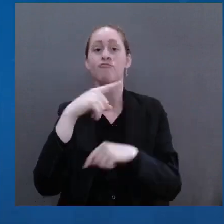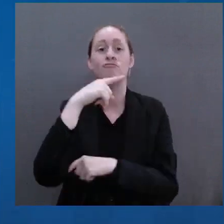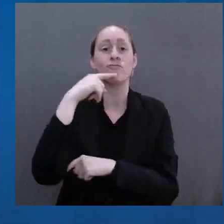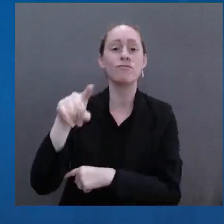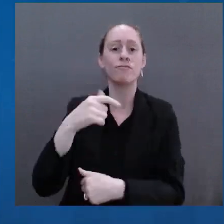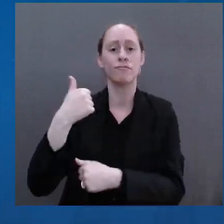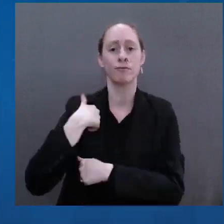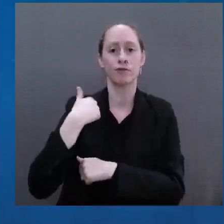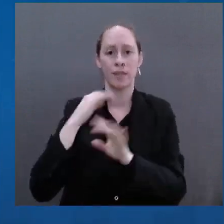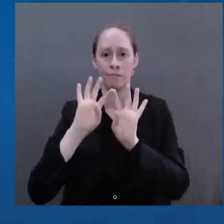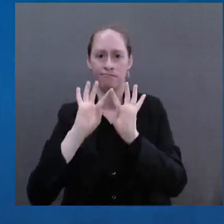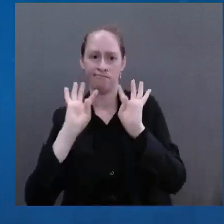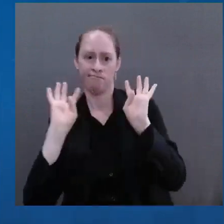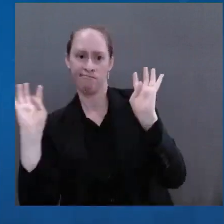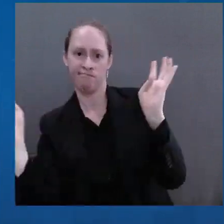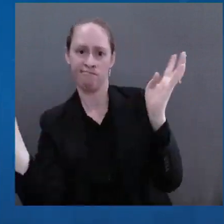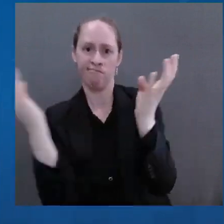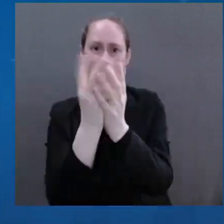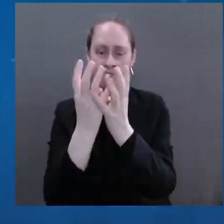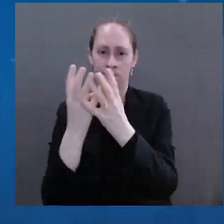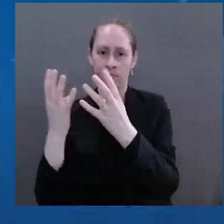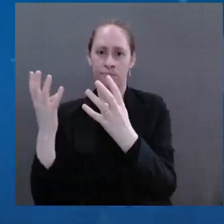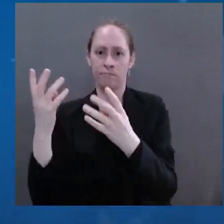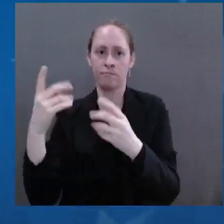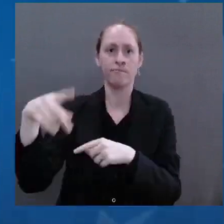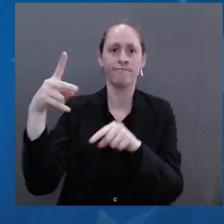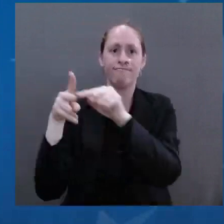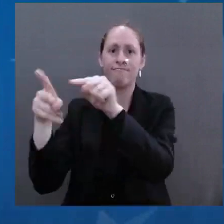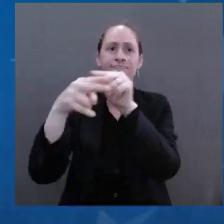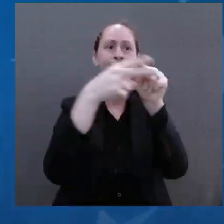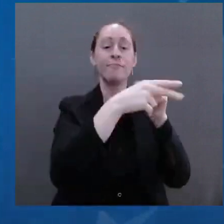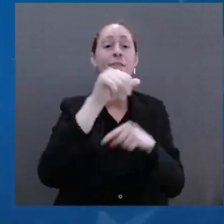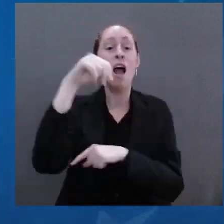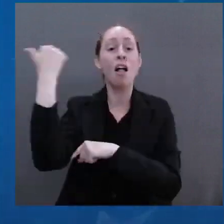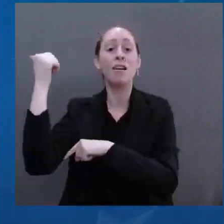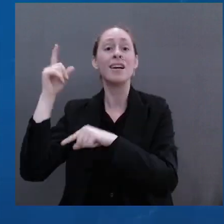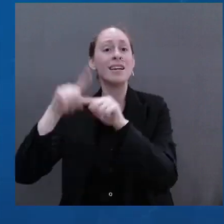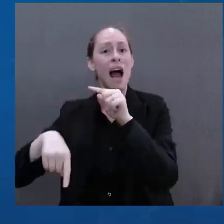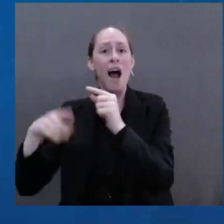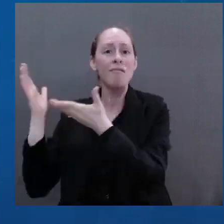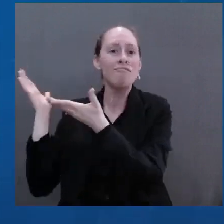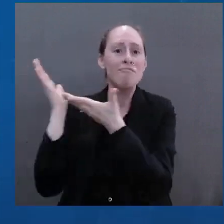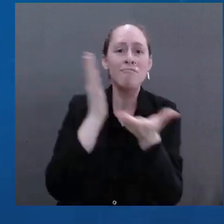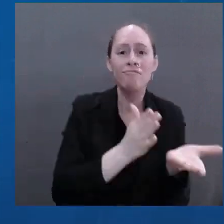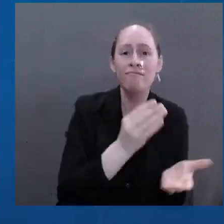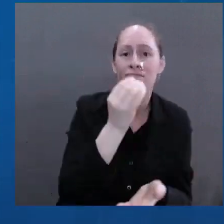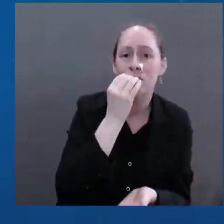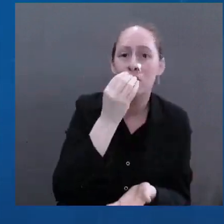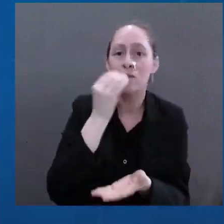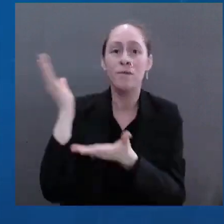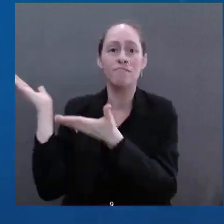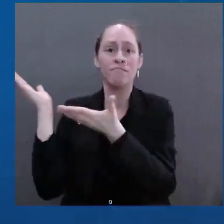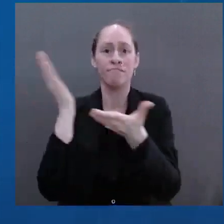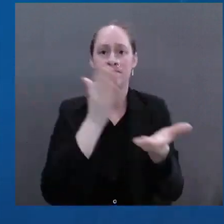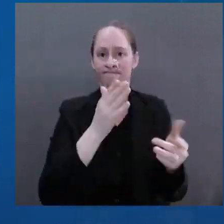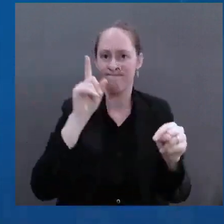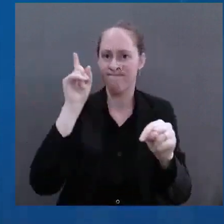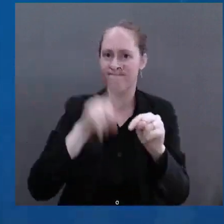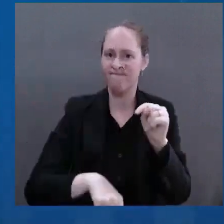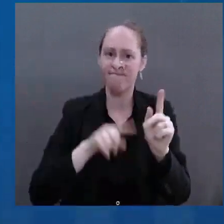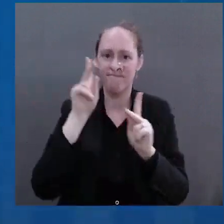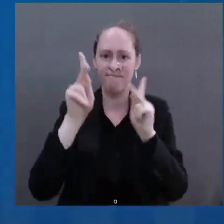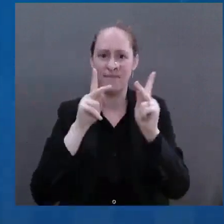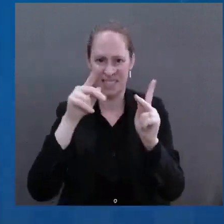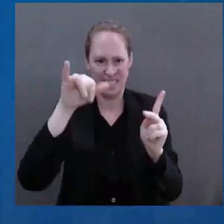Ukraine and for the people who have made it out of Ukraine. Notwithstanding the brutality of Vladimir Putin, let there be no